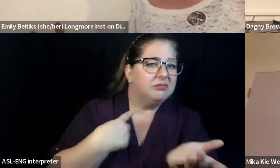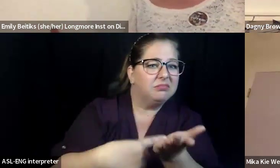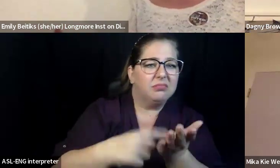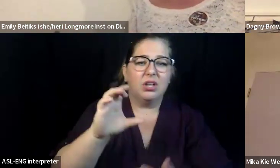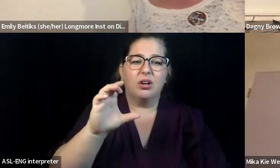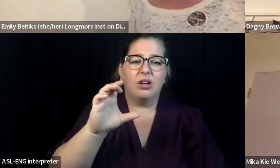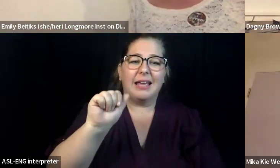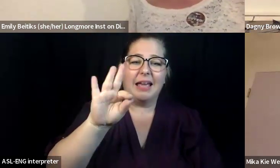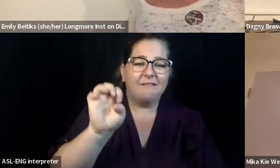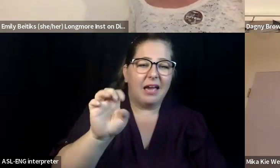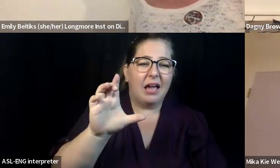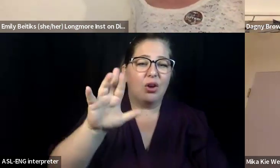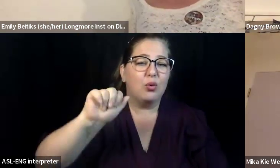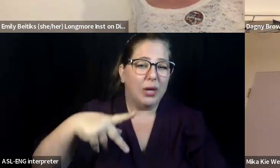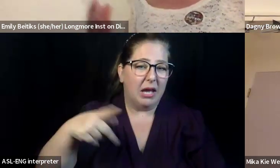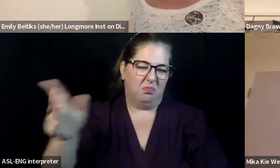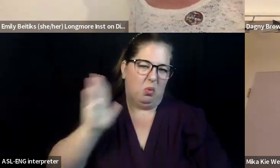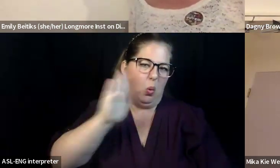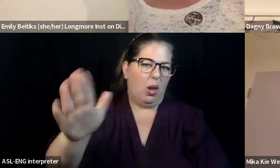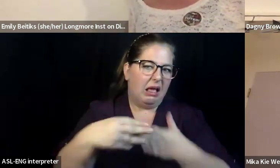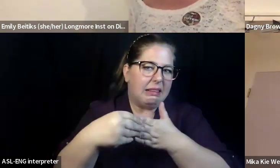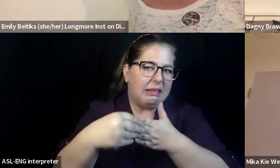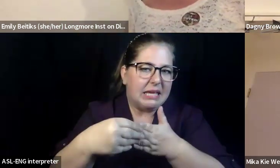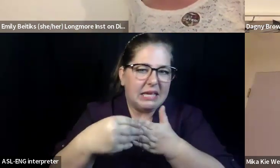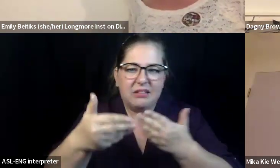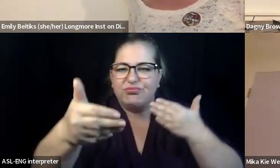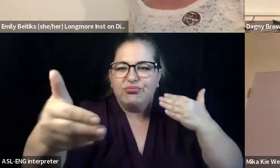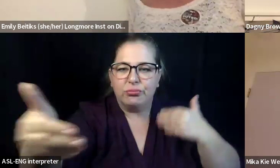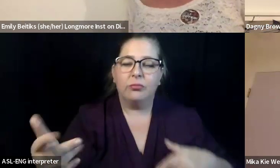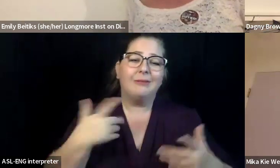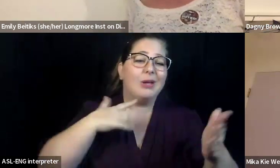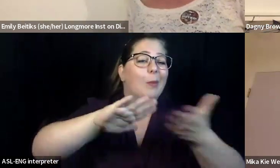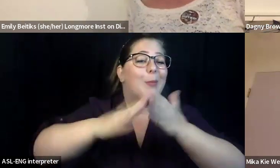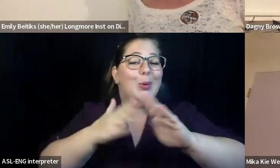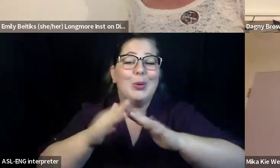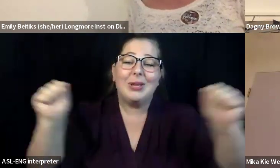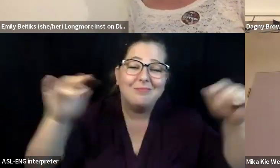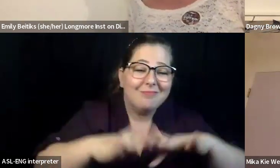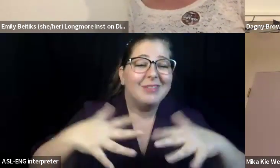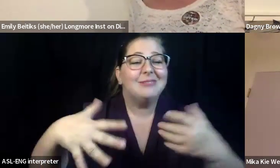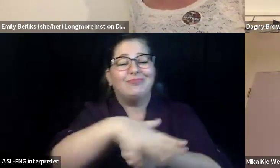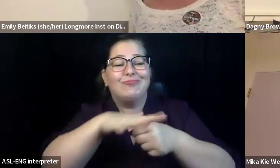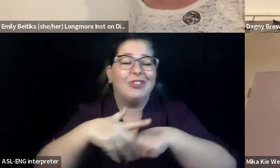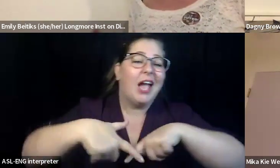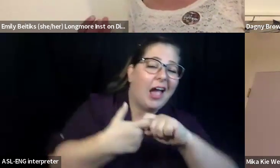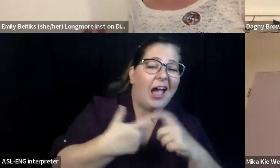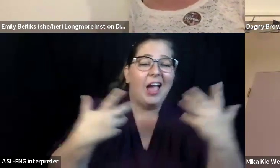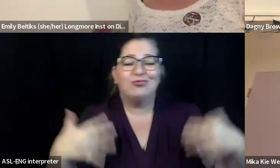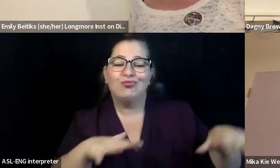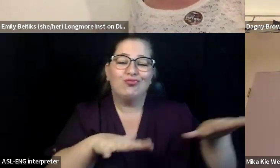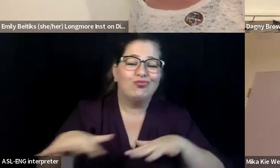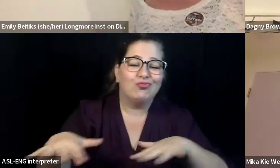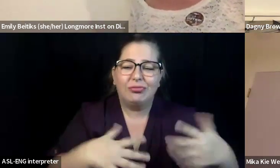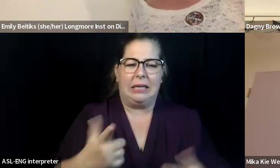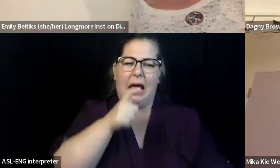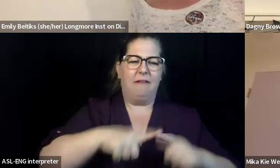place where other people will get it. And maybe not all the exact same experiences, but, um, enough overlap to find some,